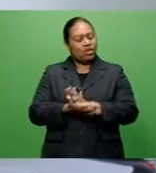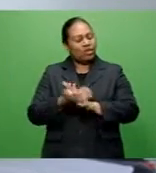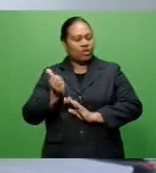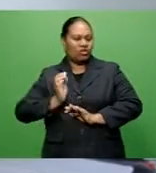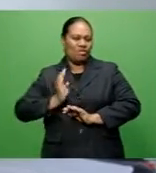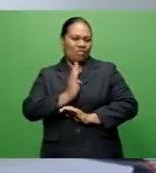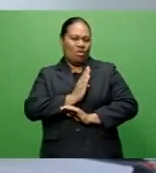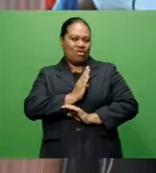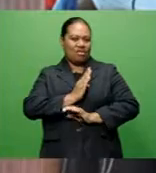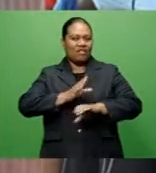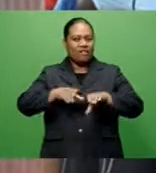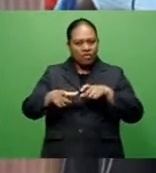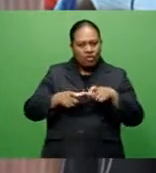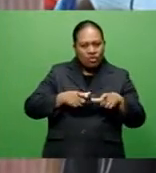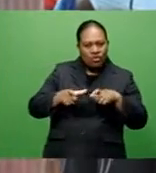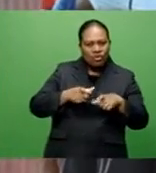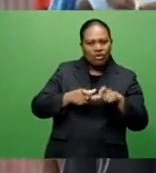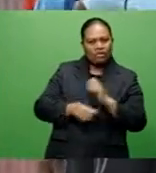of Control to rescind.